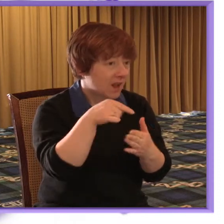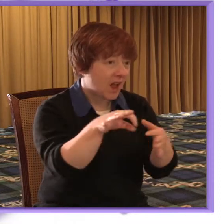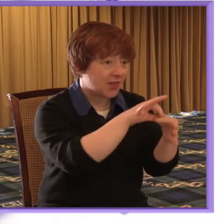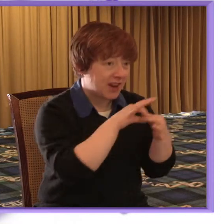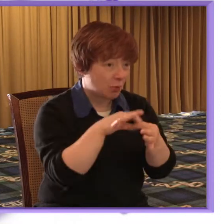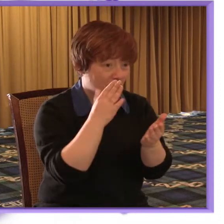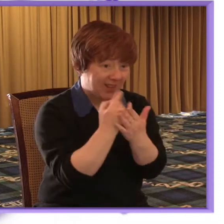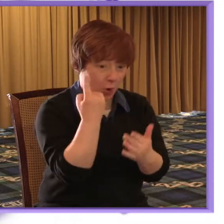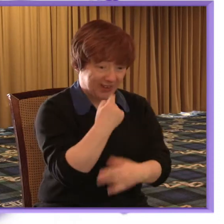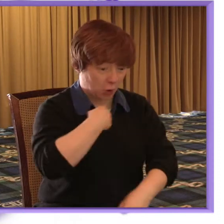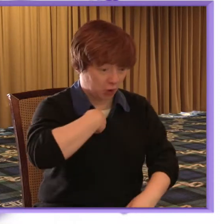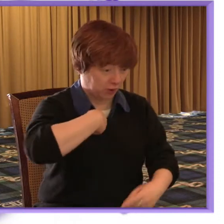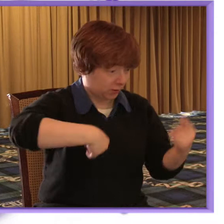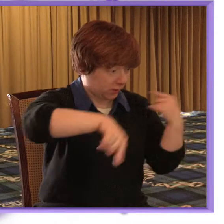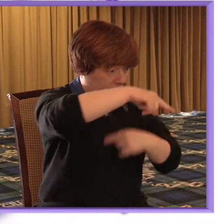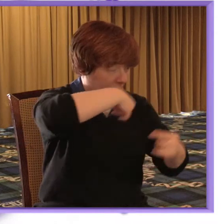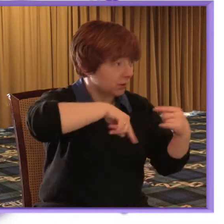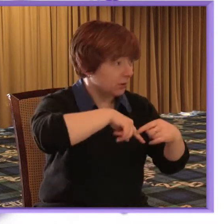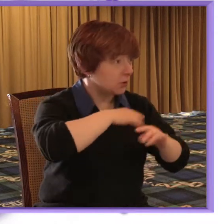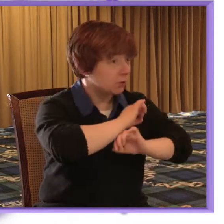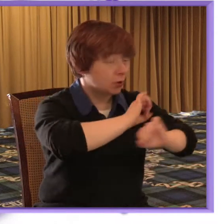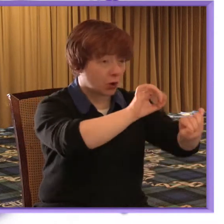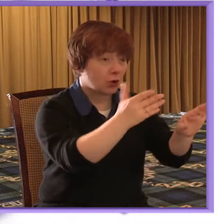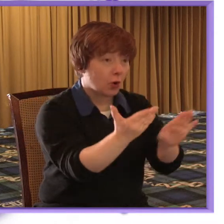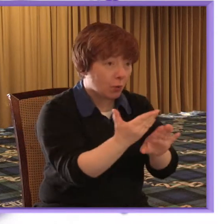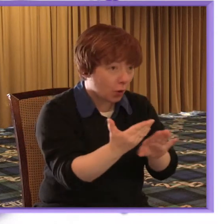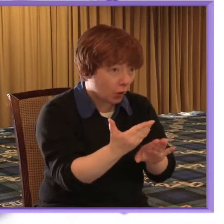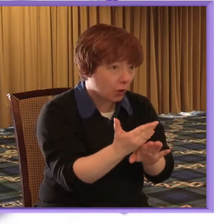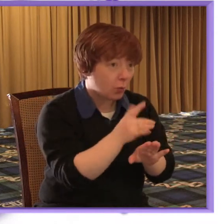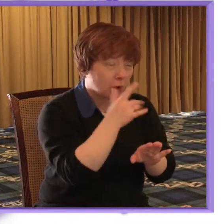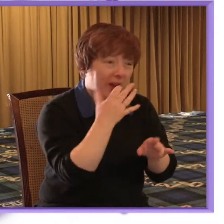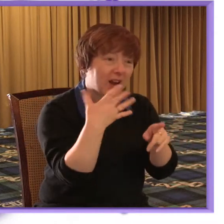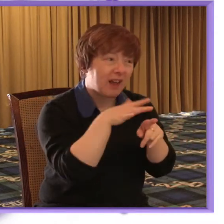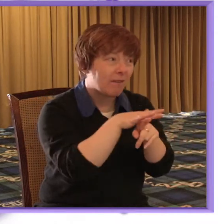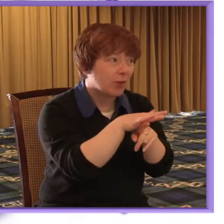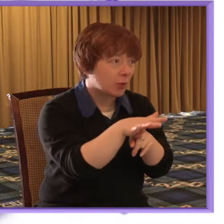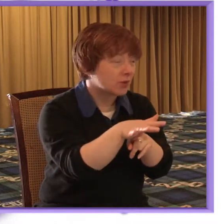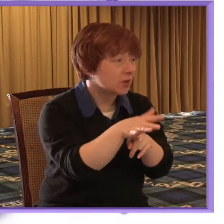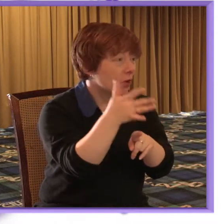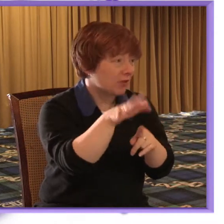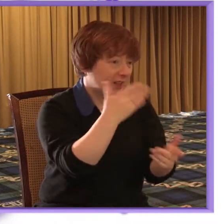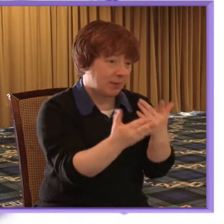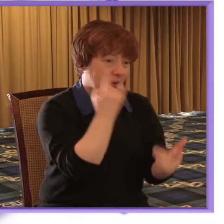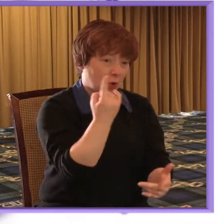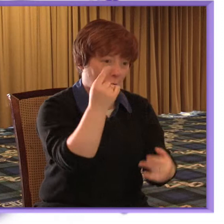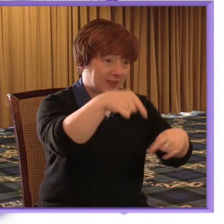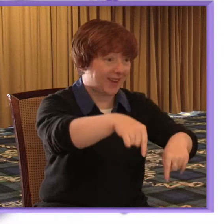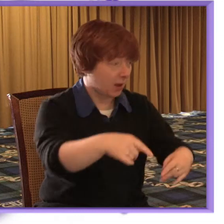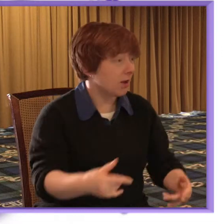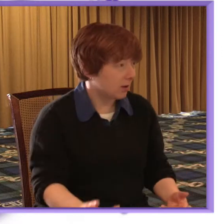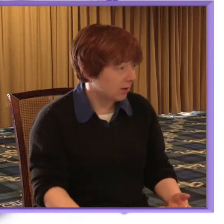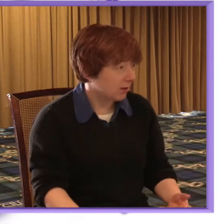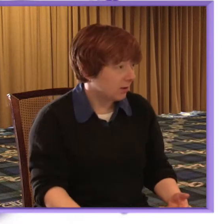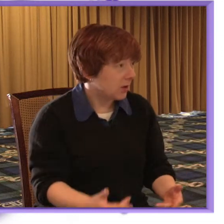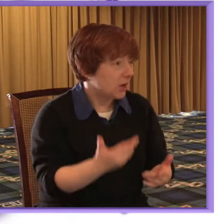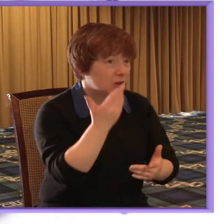so actually the work that we are able to produce the things that we're able to influence actually comes from the people in the room it's not from somebody